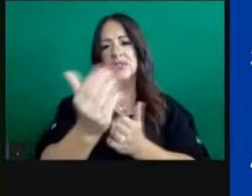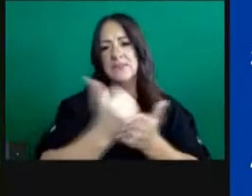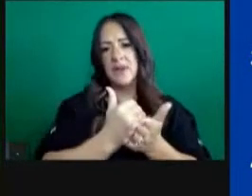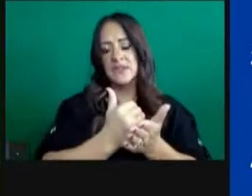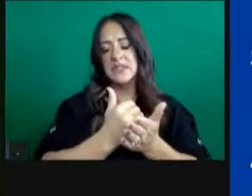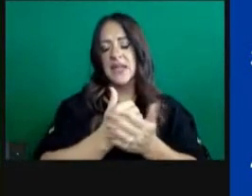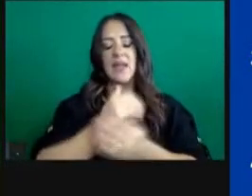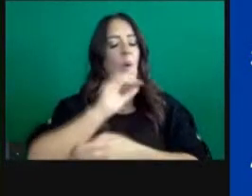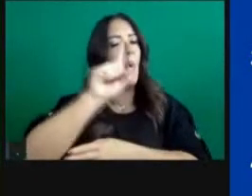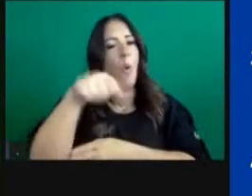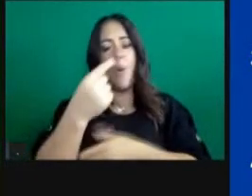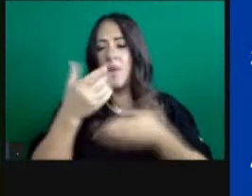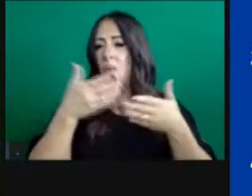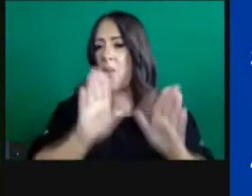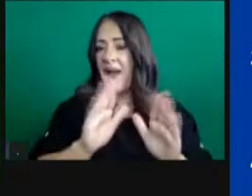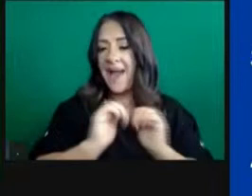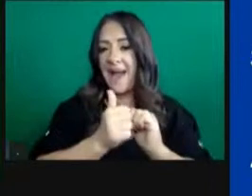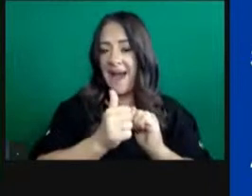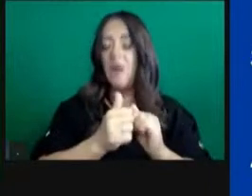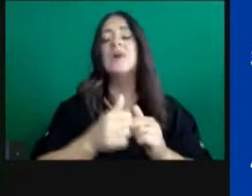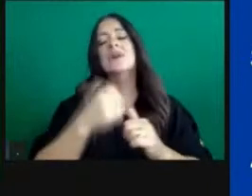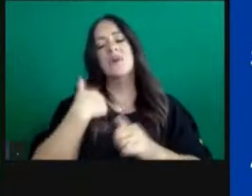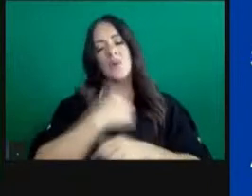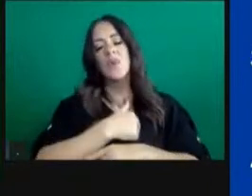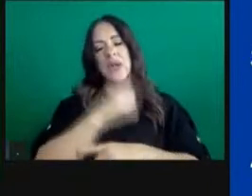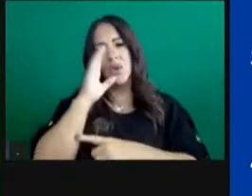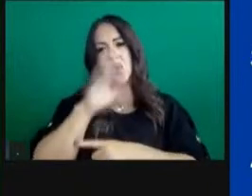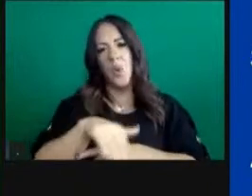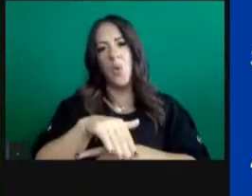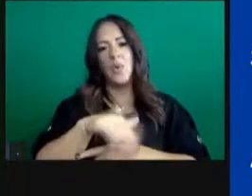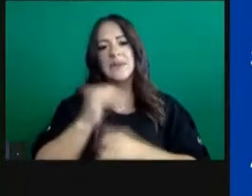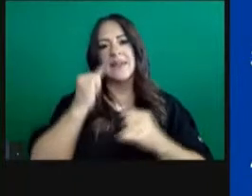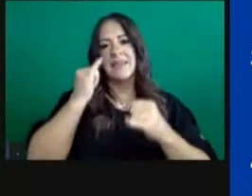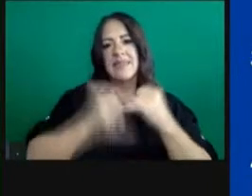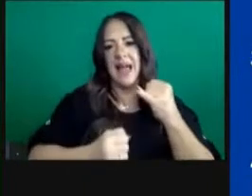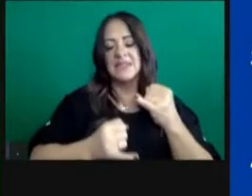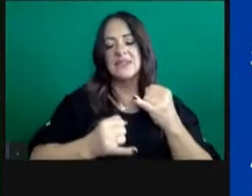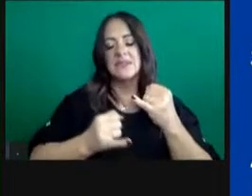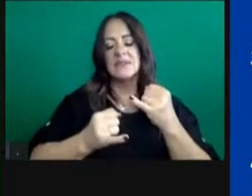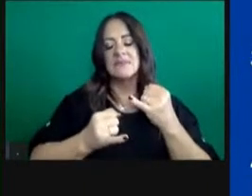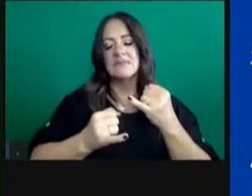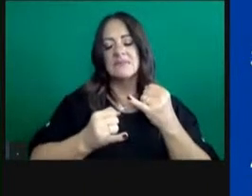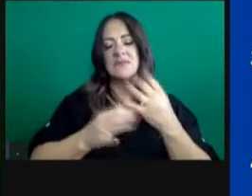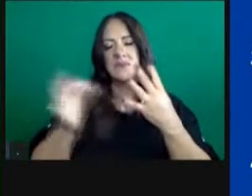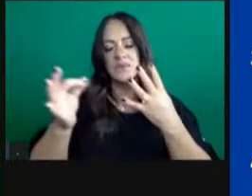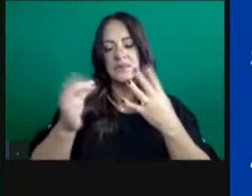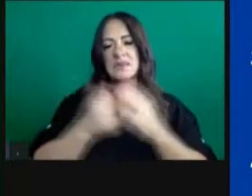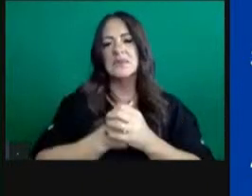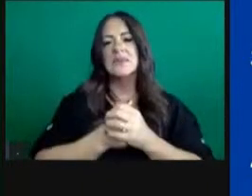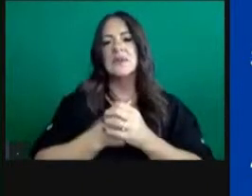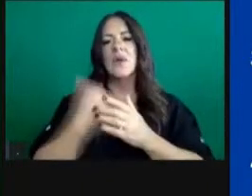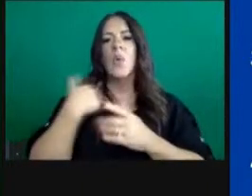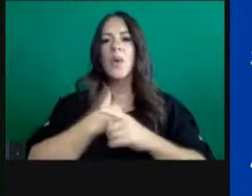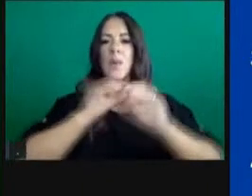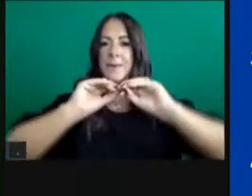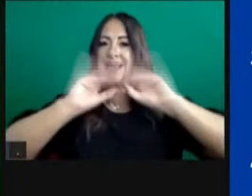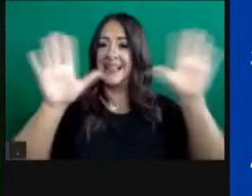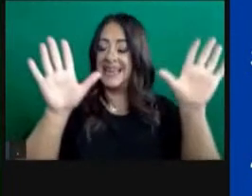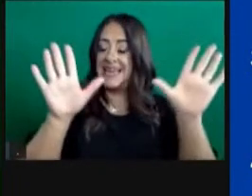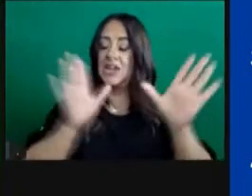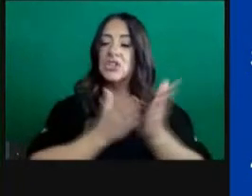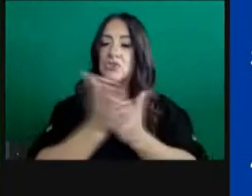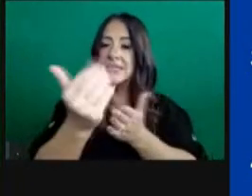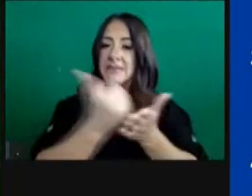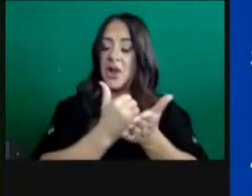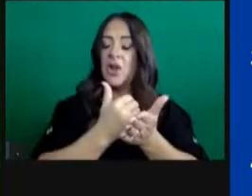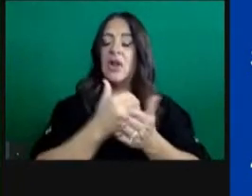to that crisis care as an absolute last resort. And of course, this all has to be clear and transparent, and